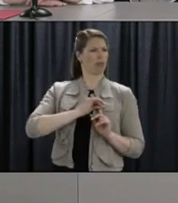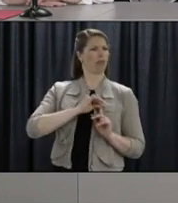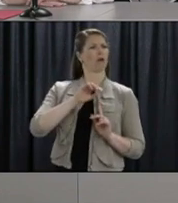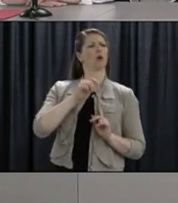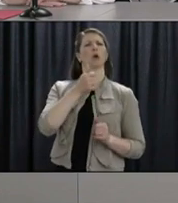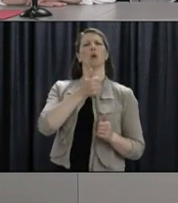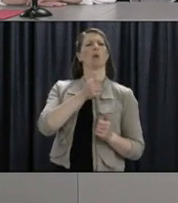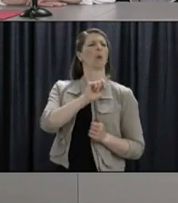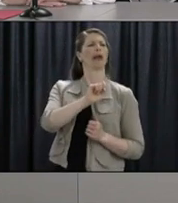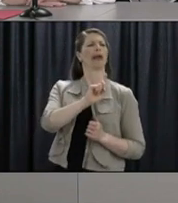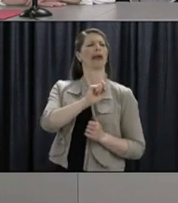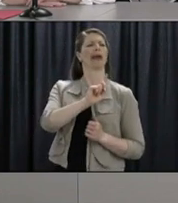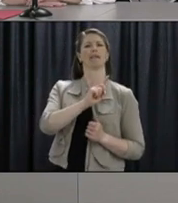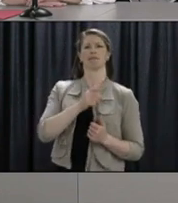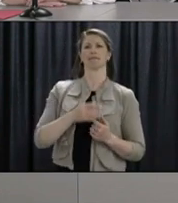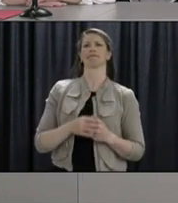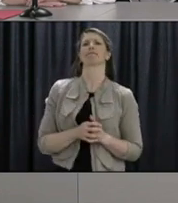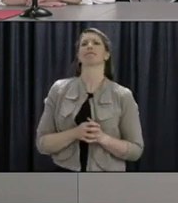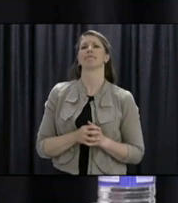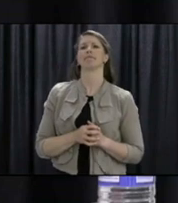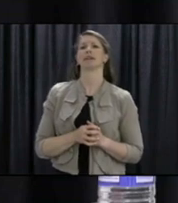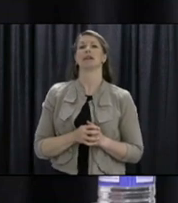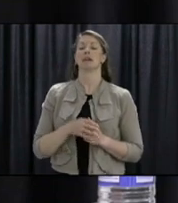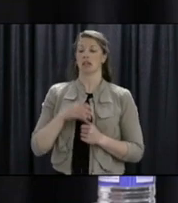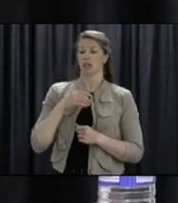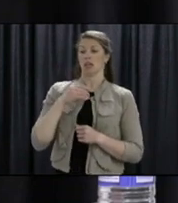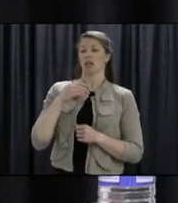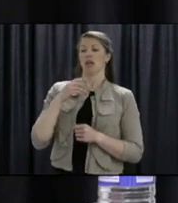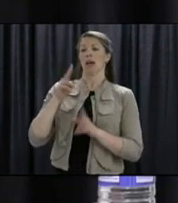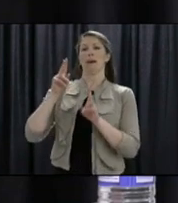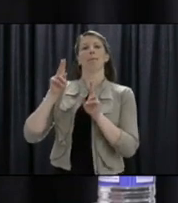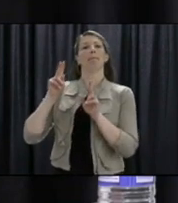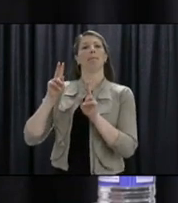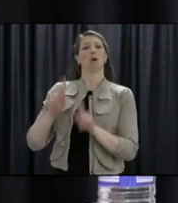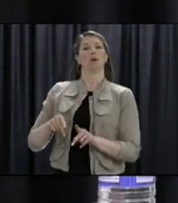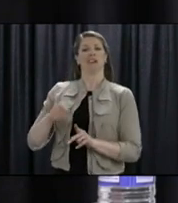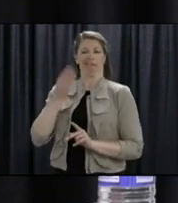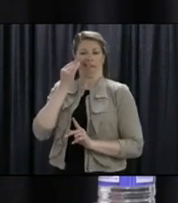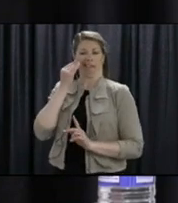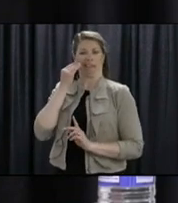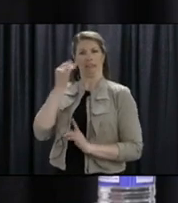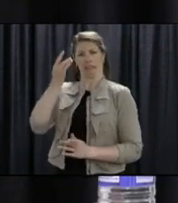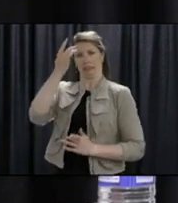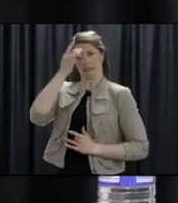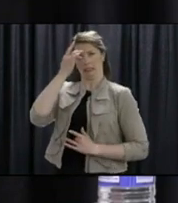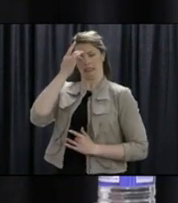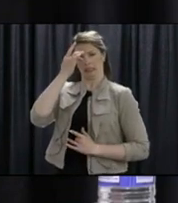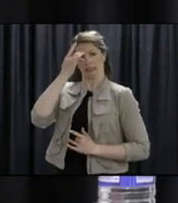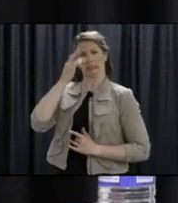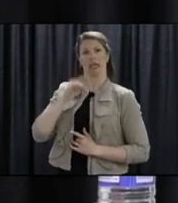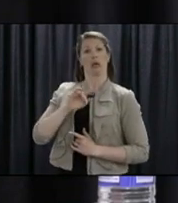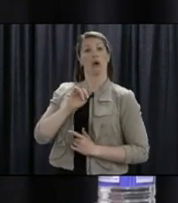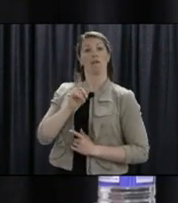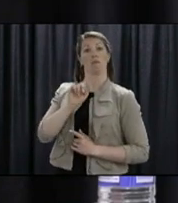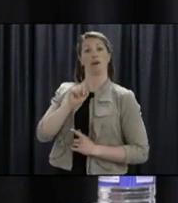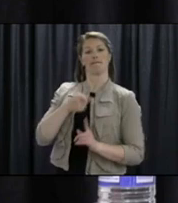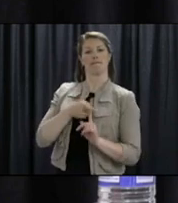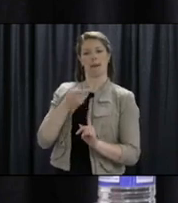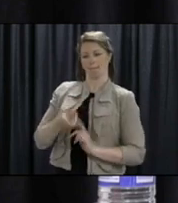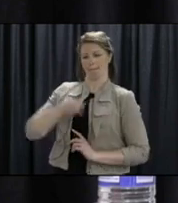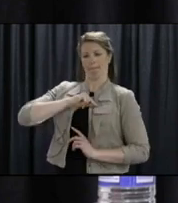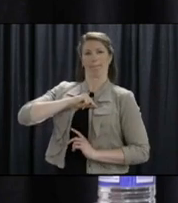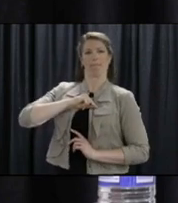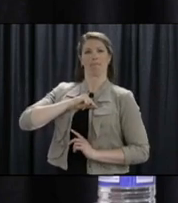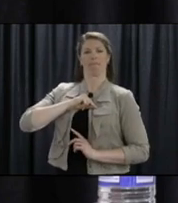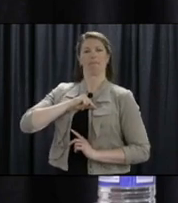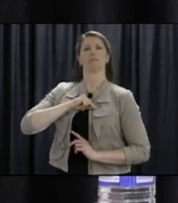So the travel came from out of the country and I think originally from Africa. Okay.